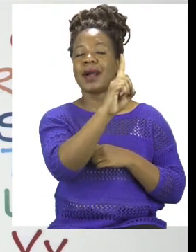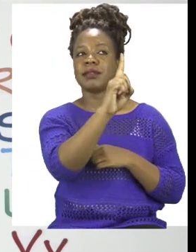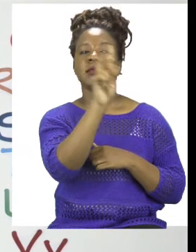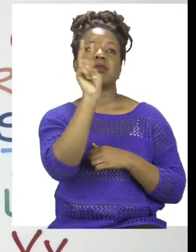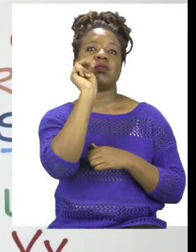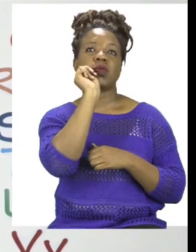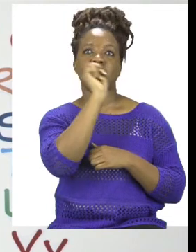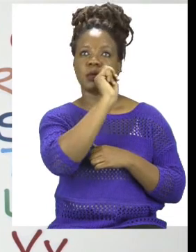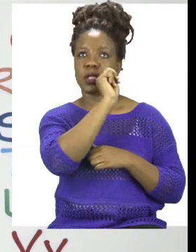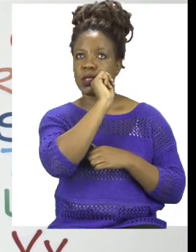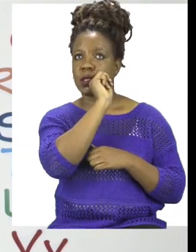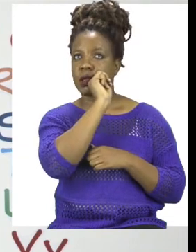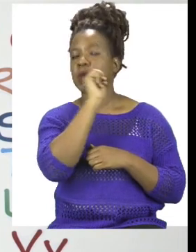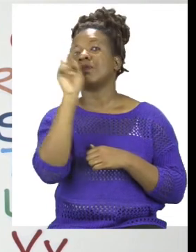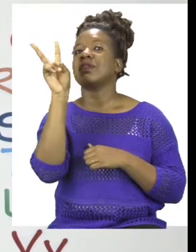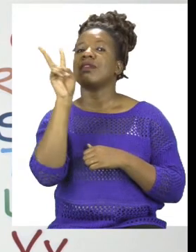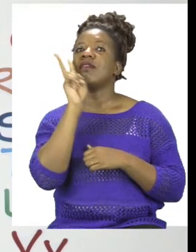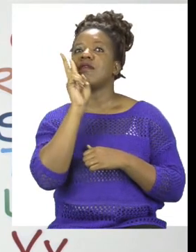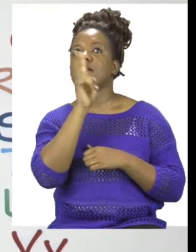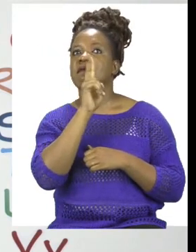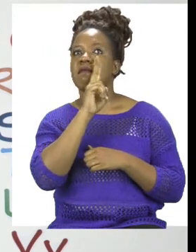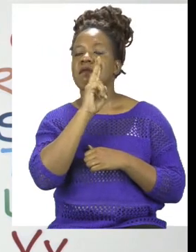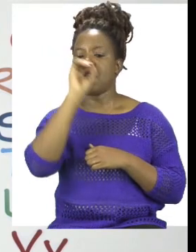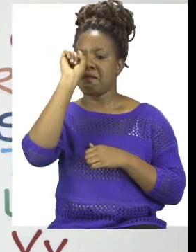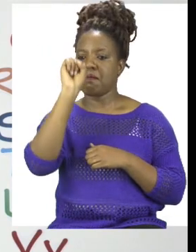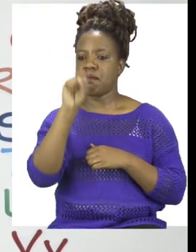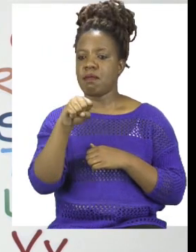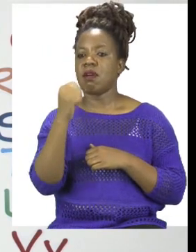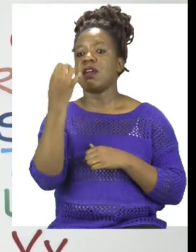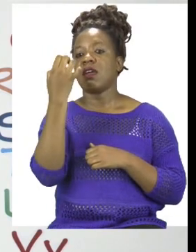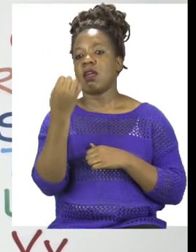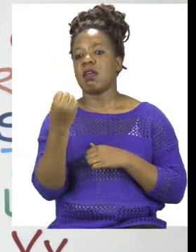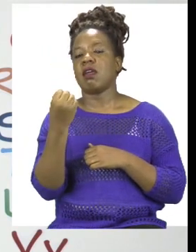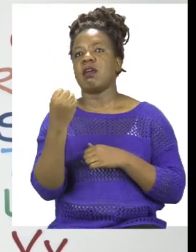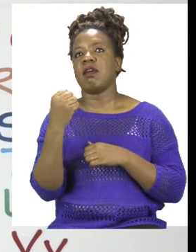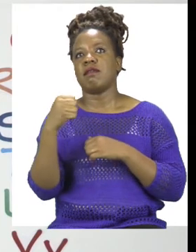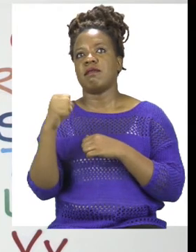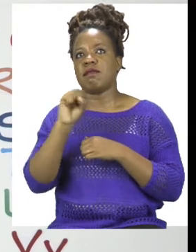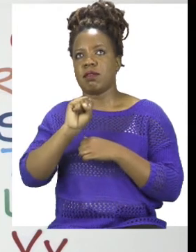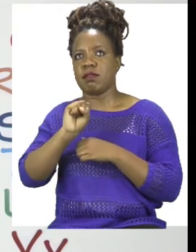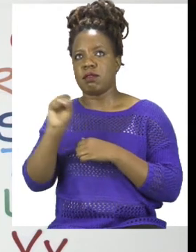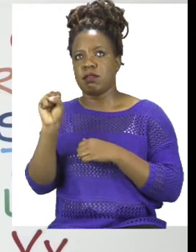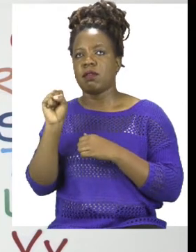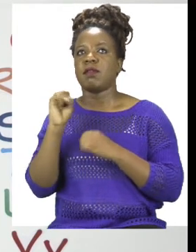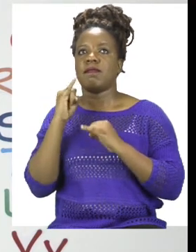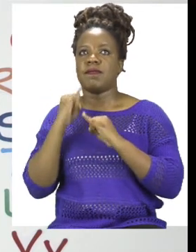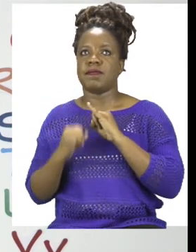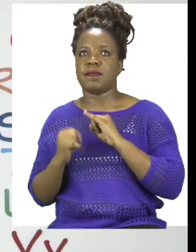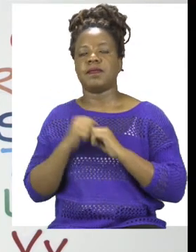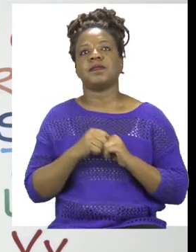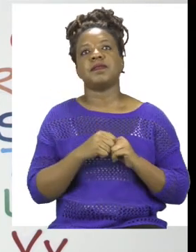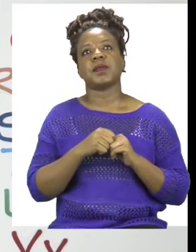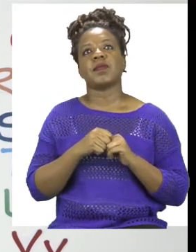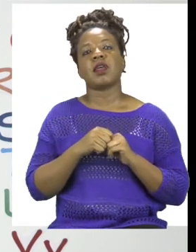only one, then that means our verb will have an S. But if it is